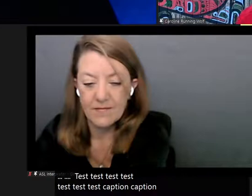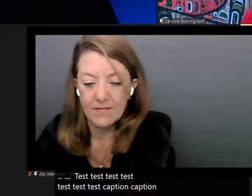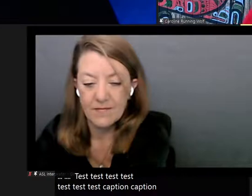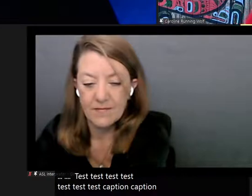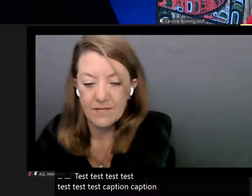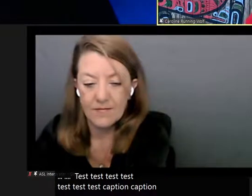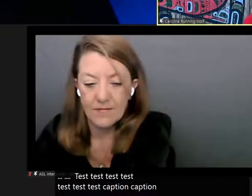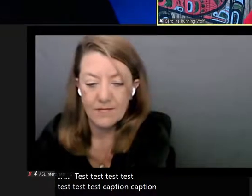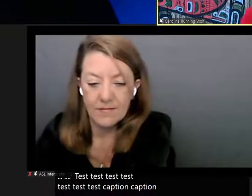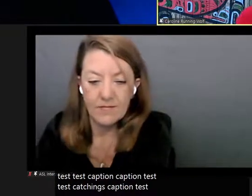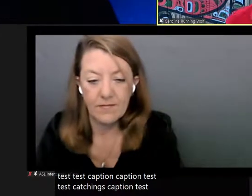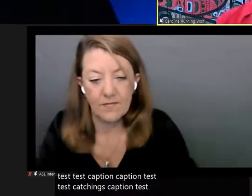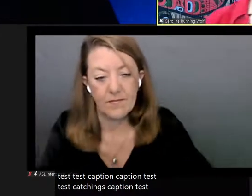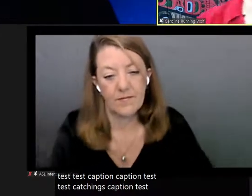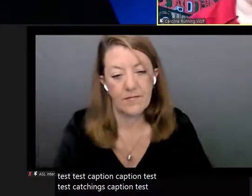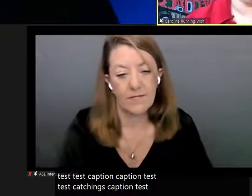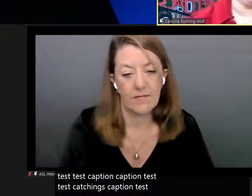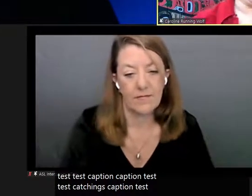We'll just do that again.